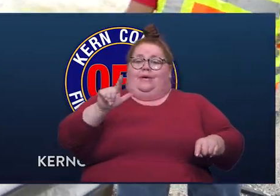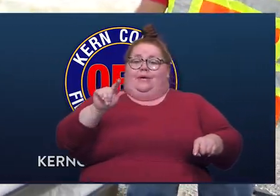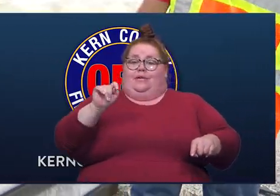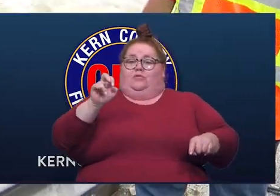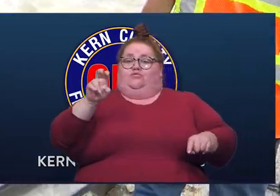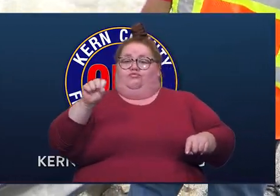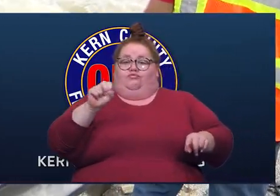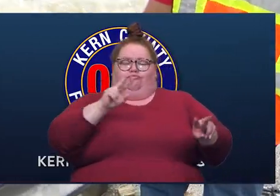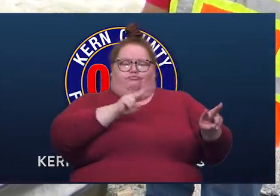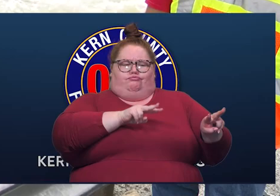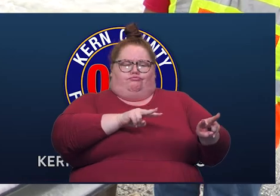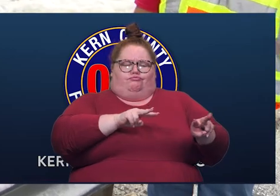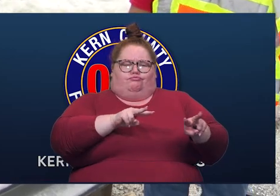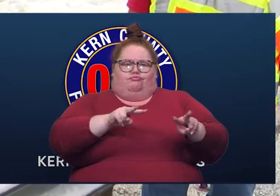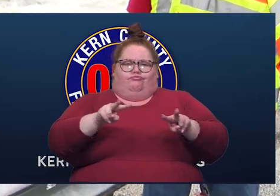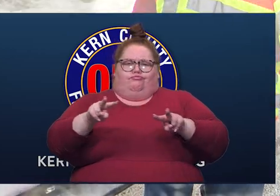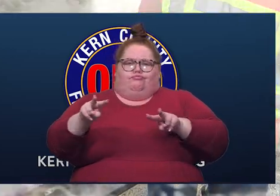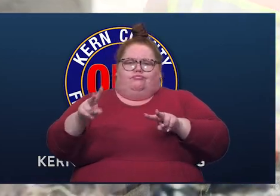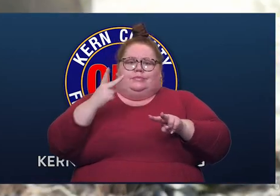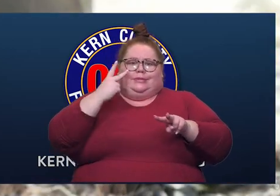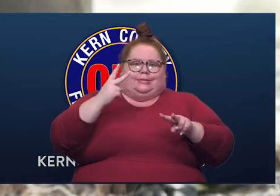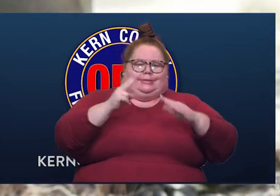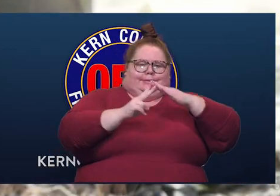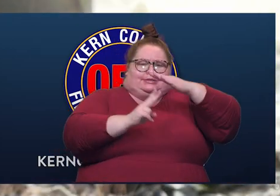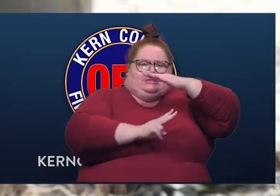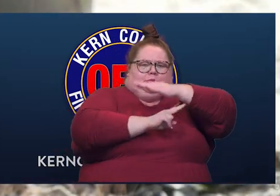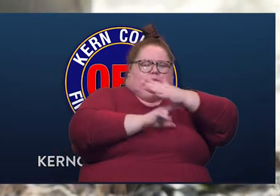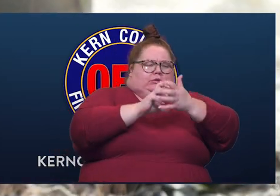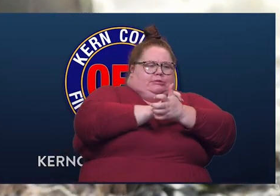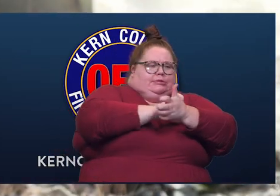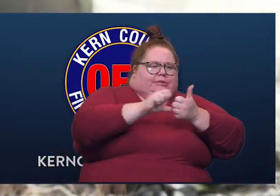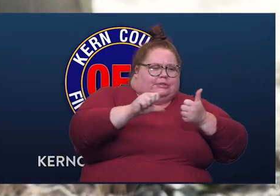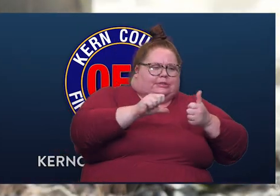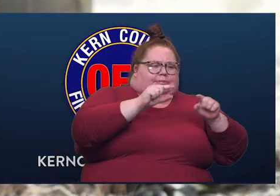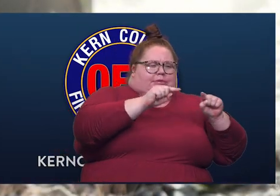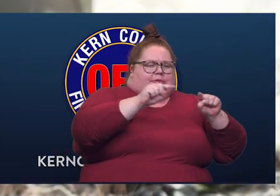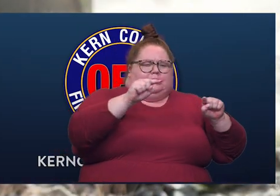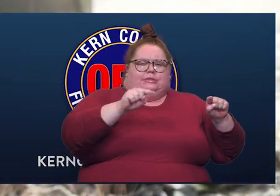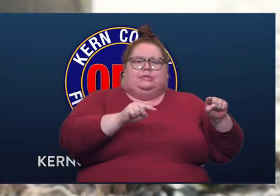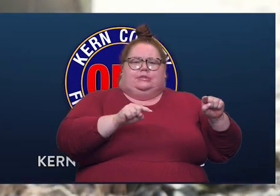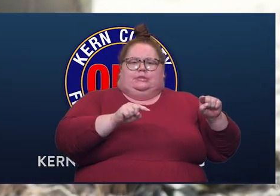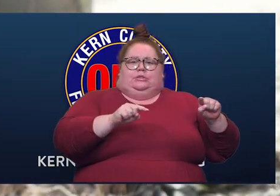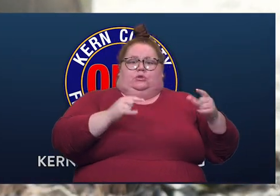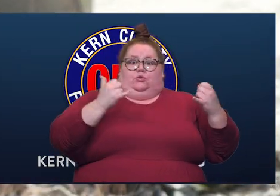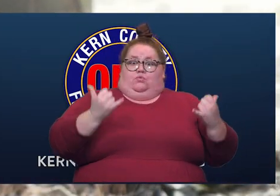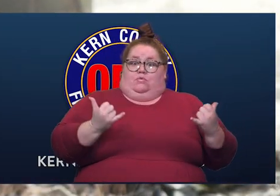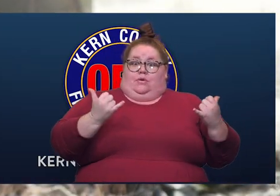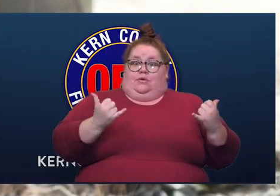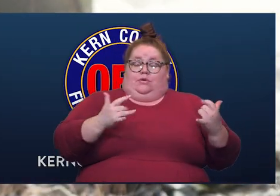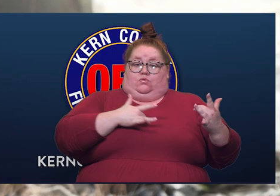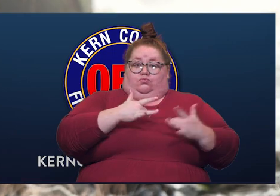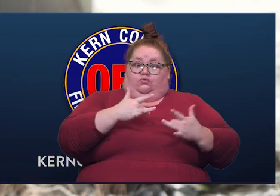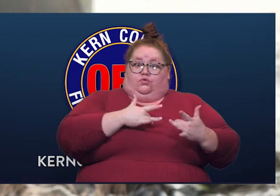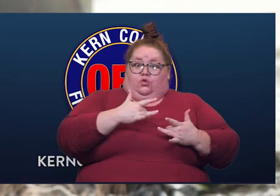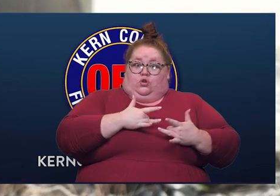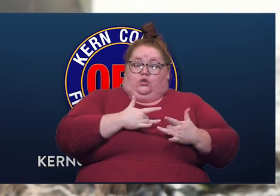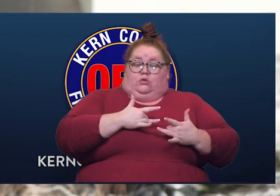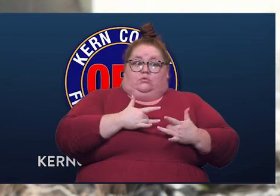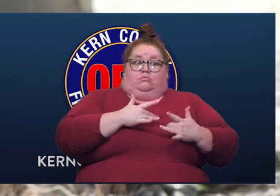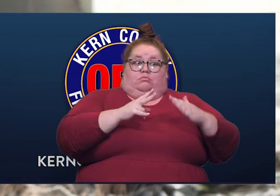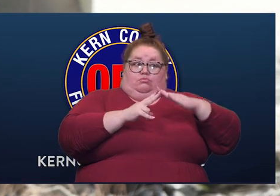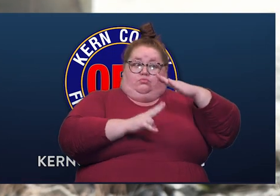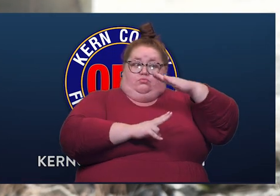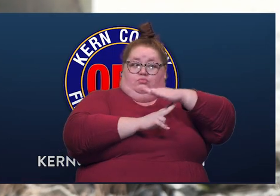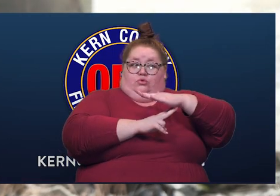that bridge. They look for scolding. They look for erosion. And right now, no concerns for any of the bridge,